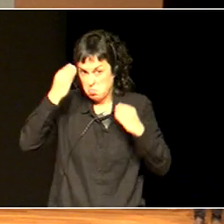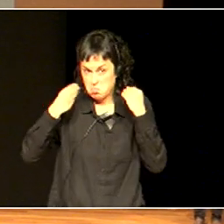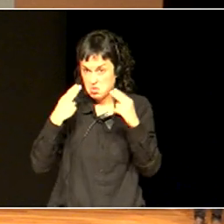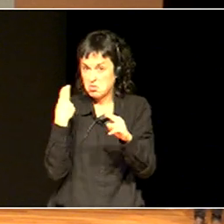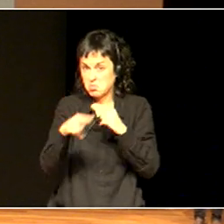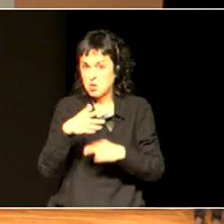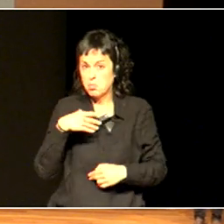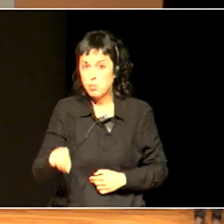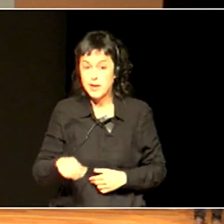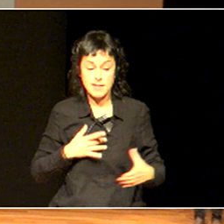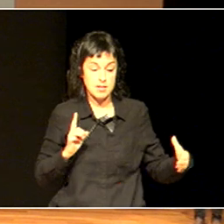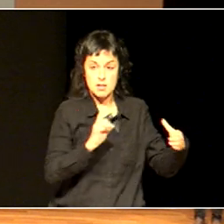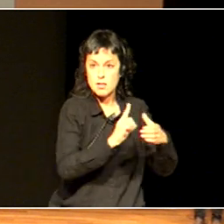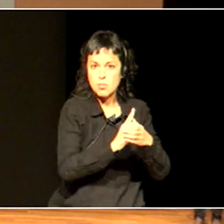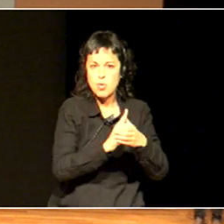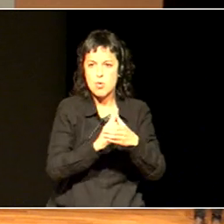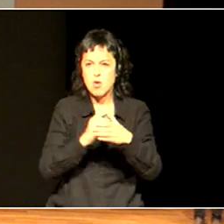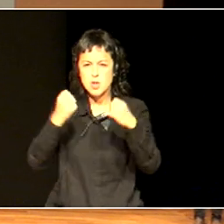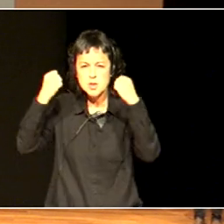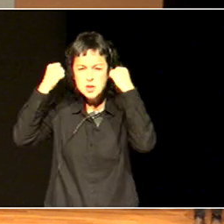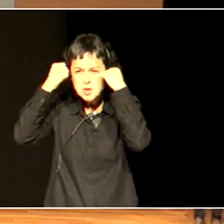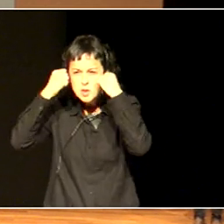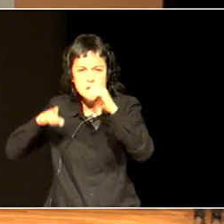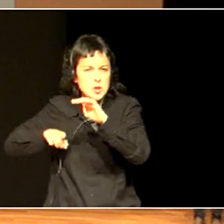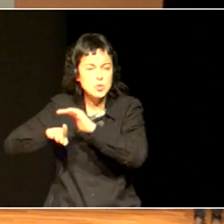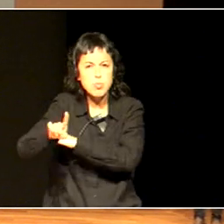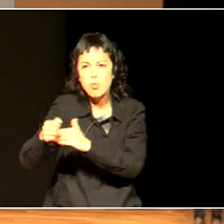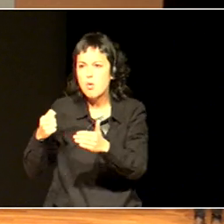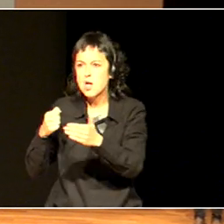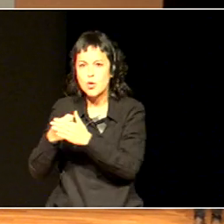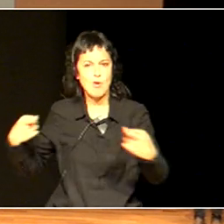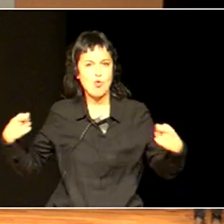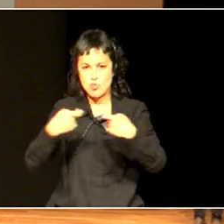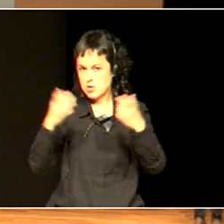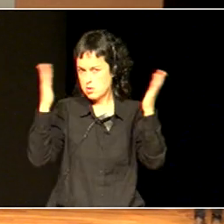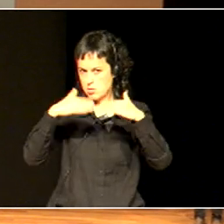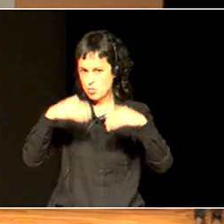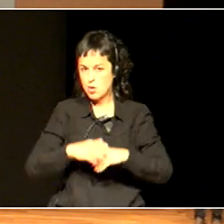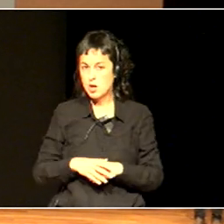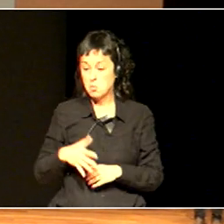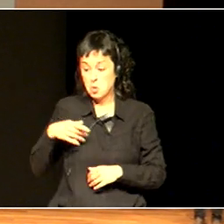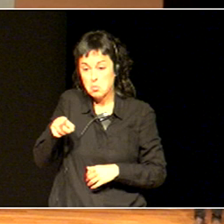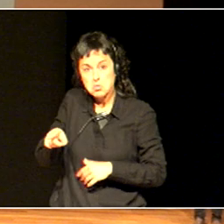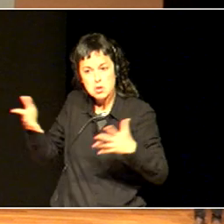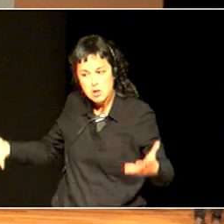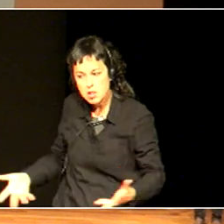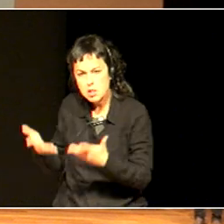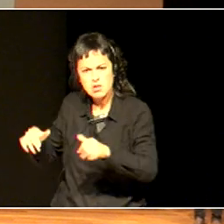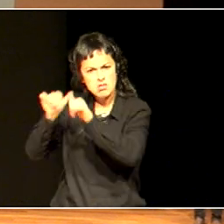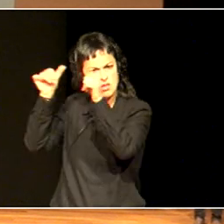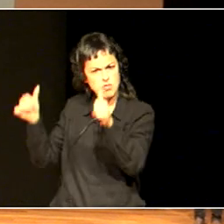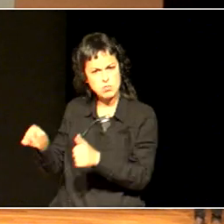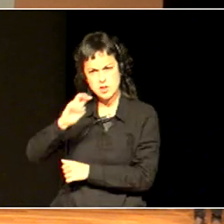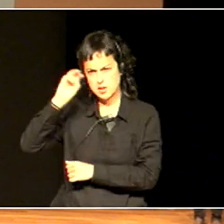encourage high achievements in many different ways, but we've been stuck in thinking that the